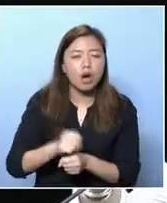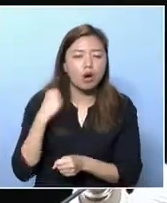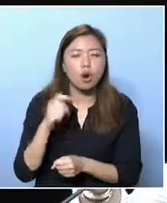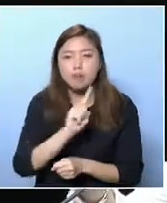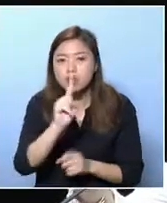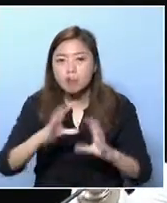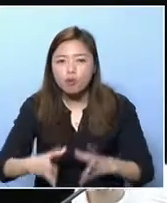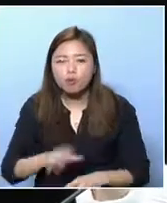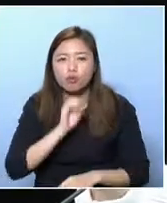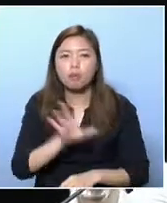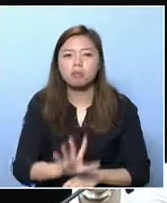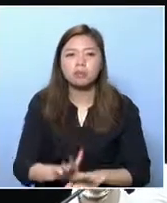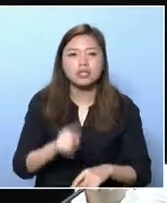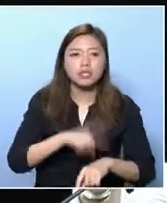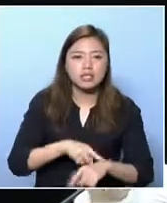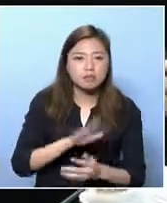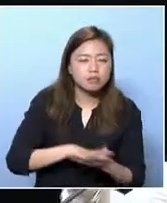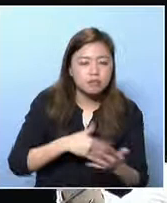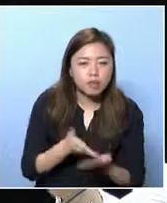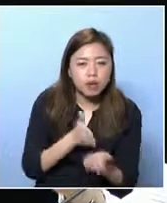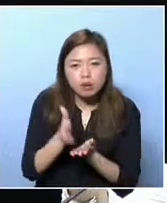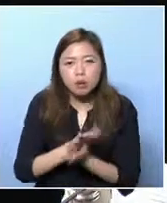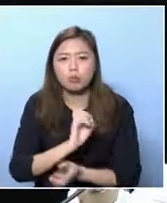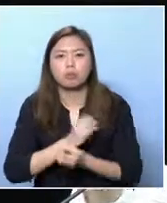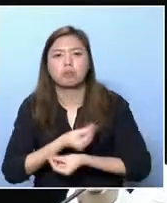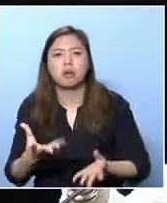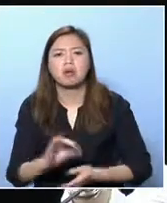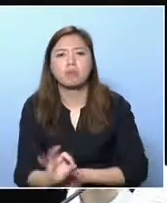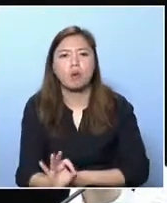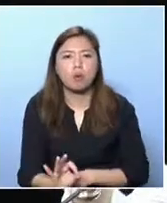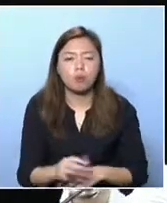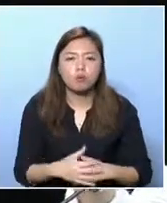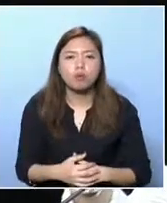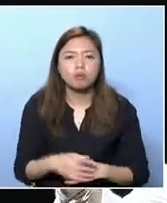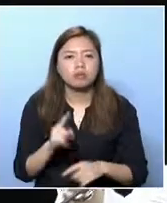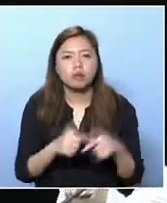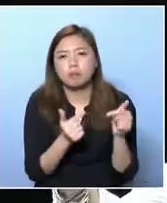person, I would say the name of the government is excuse, Mr. Excuse.